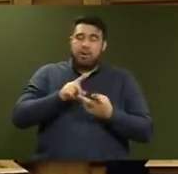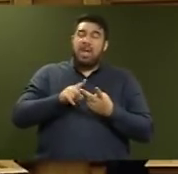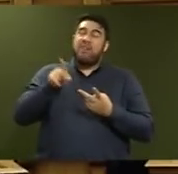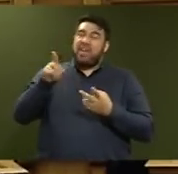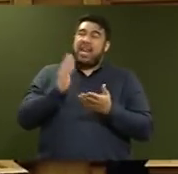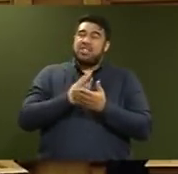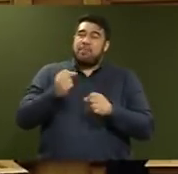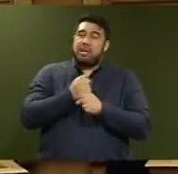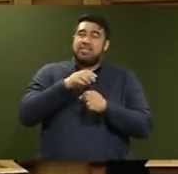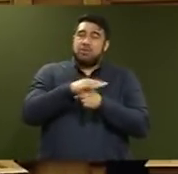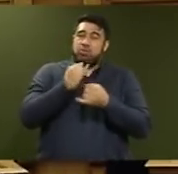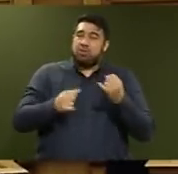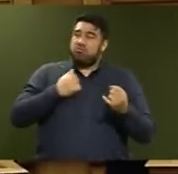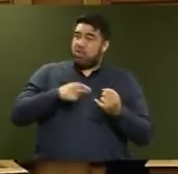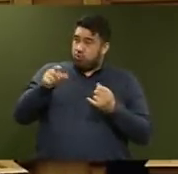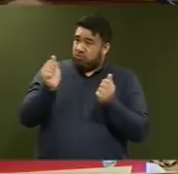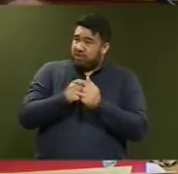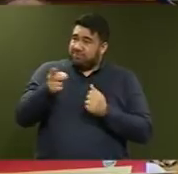Speaker, no.